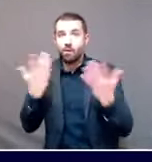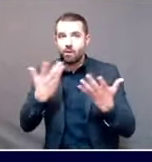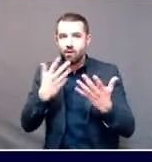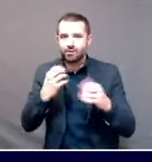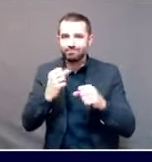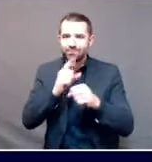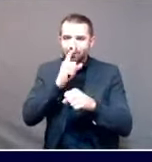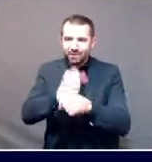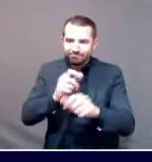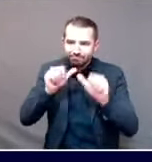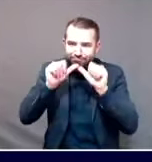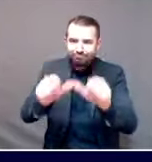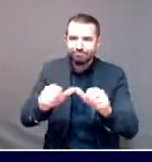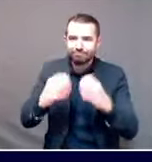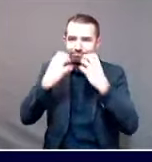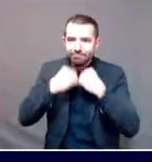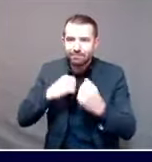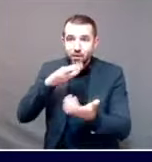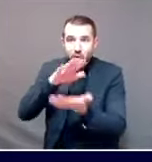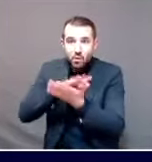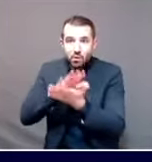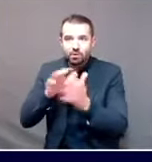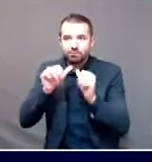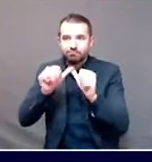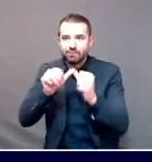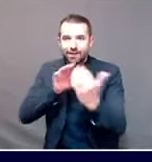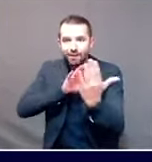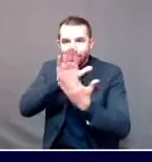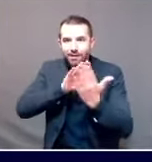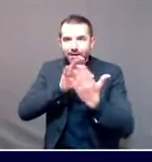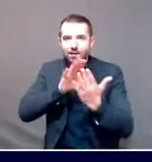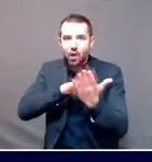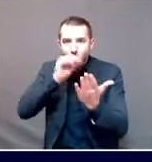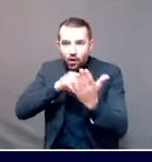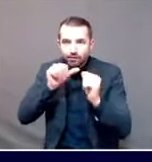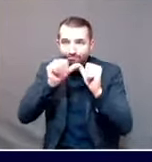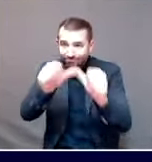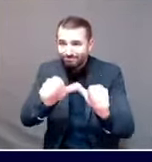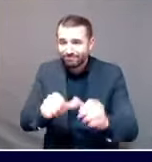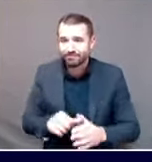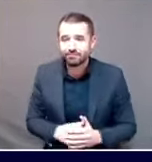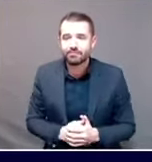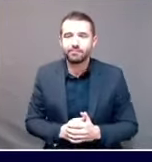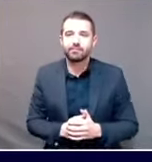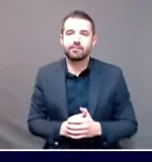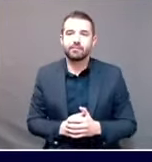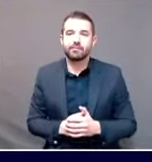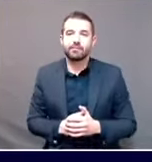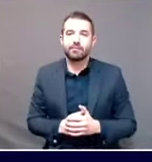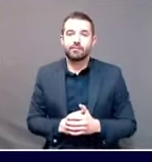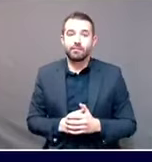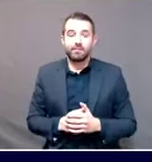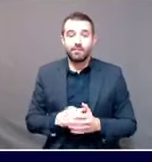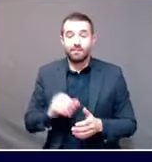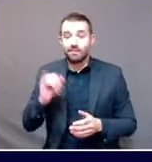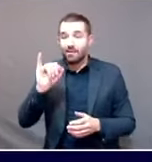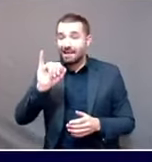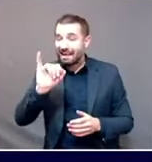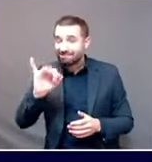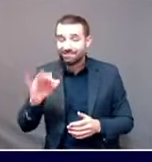-person learning when it's safe. Cutting down on potential spread through sports practices and scrimmages